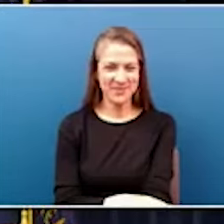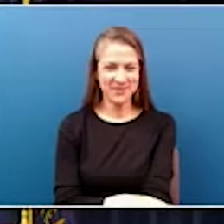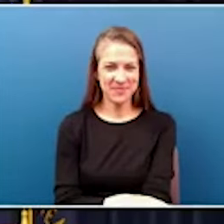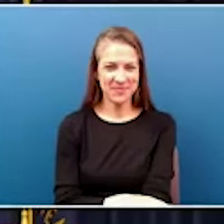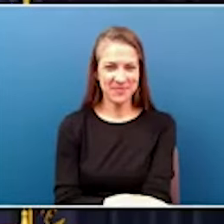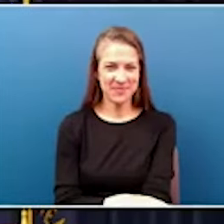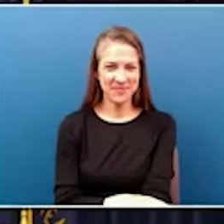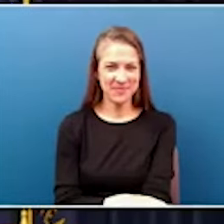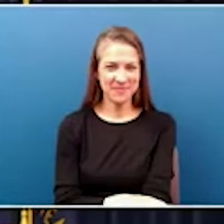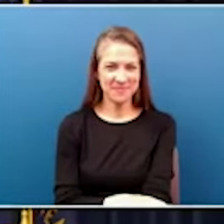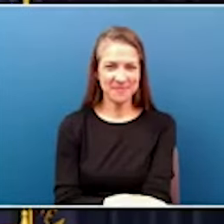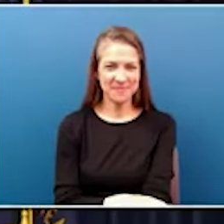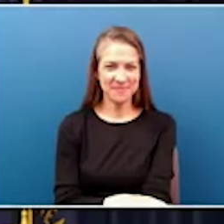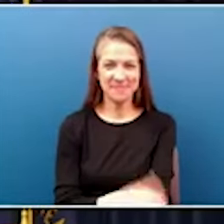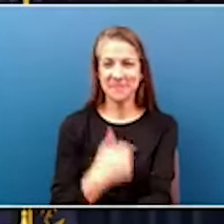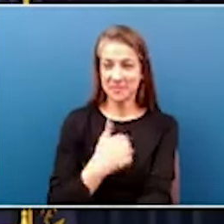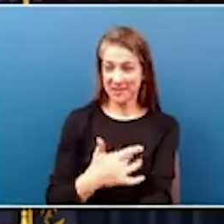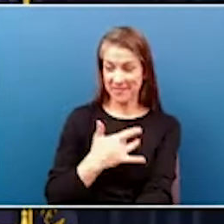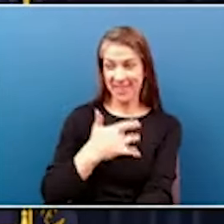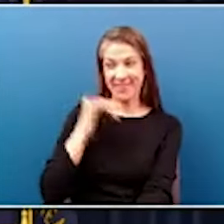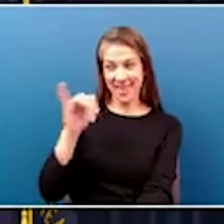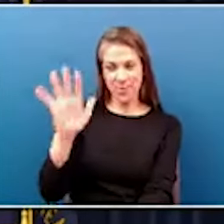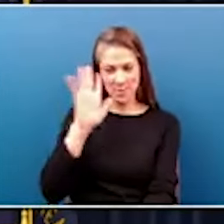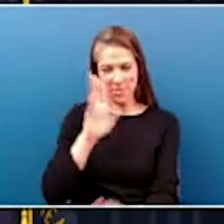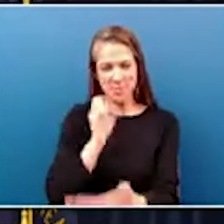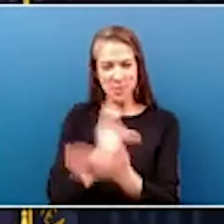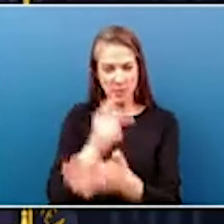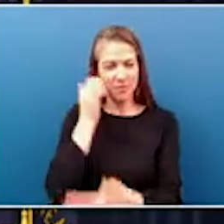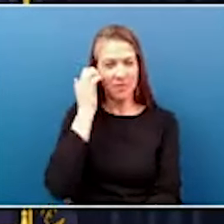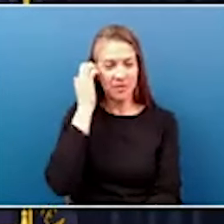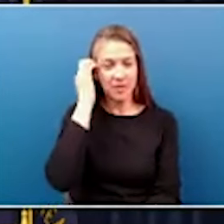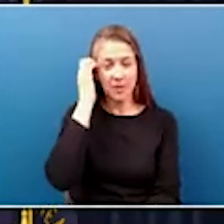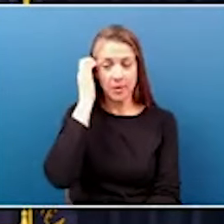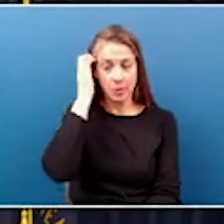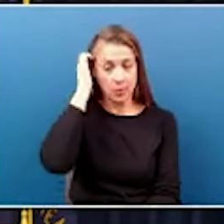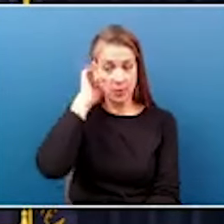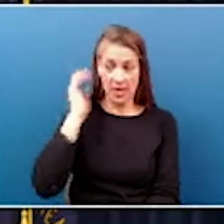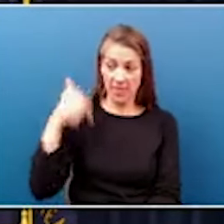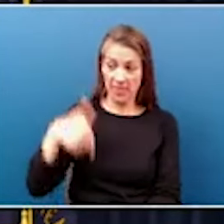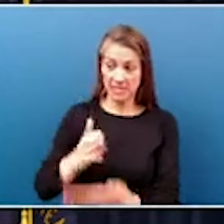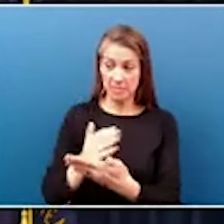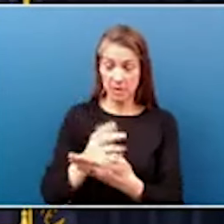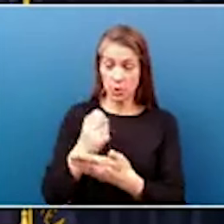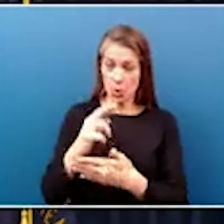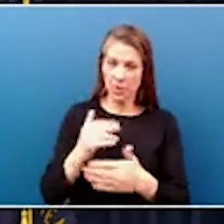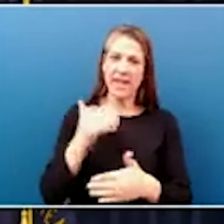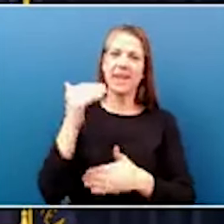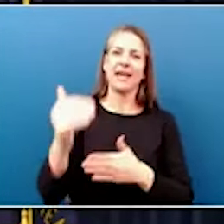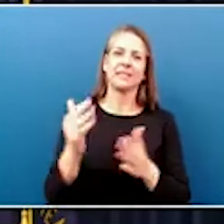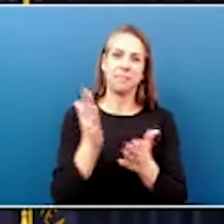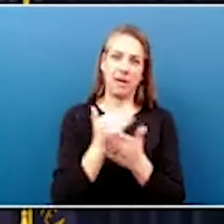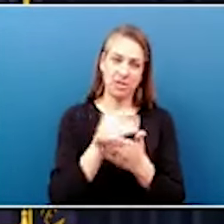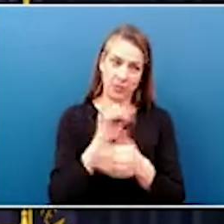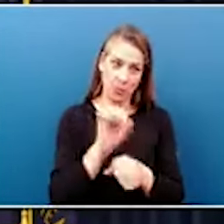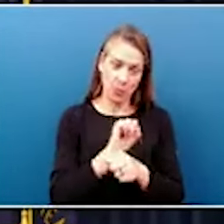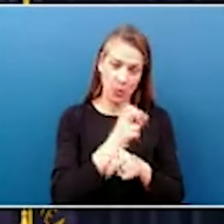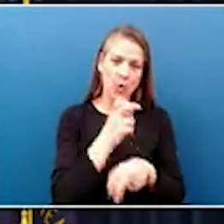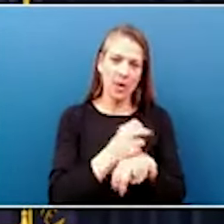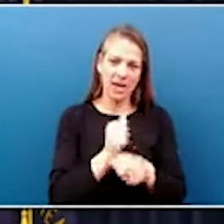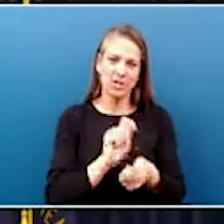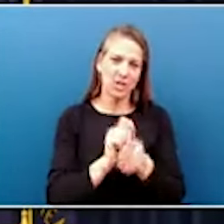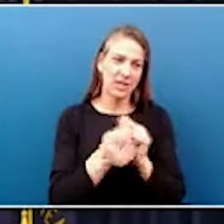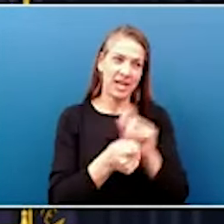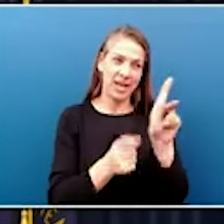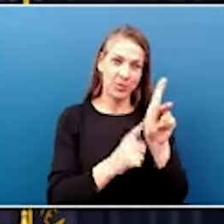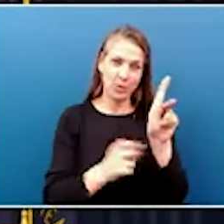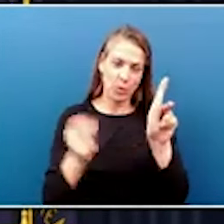And we are confident that that will be approved. And we're hoping either this budget or with a lot of work, the next budget session, we can change that K through 12 to pre